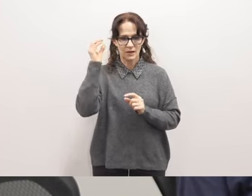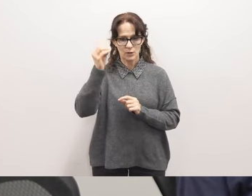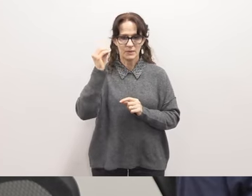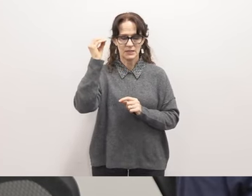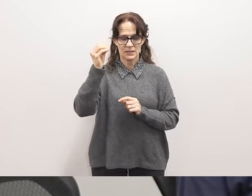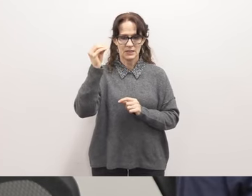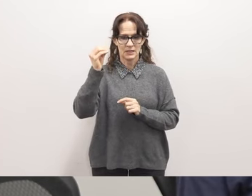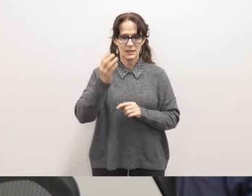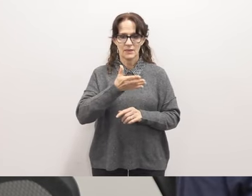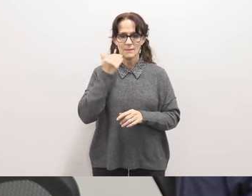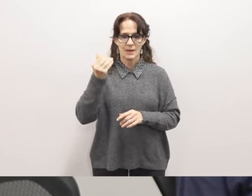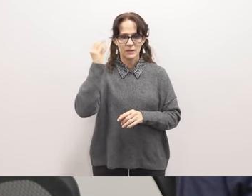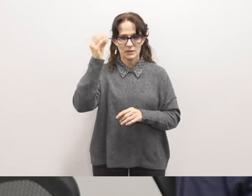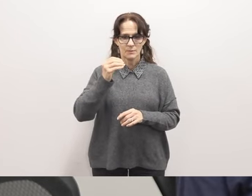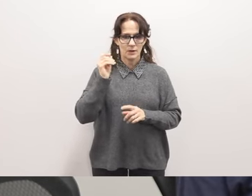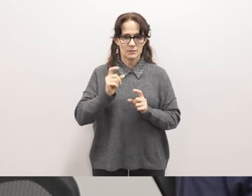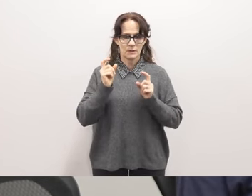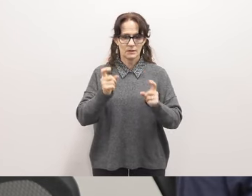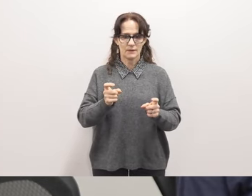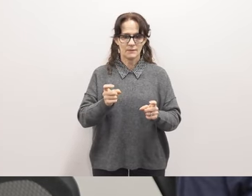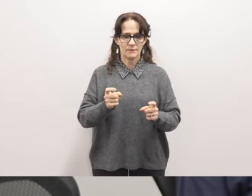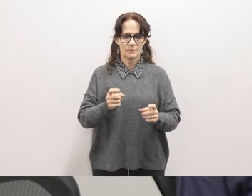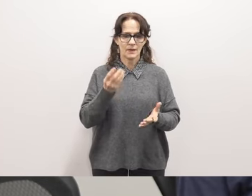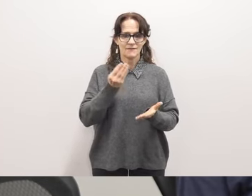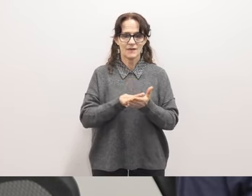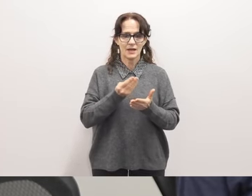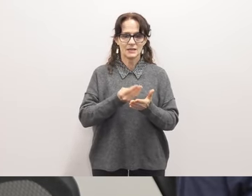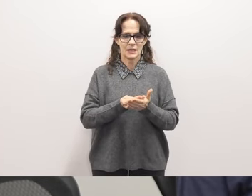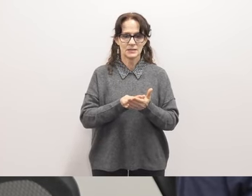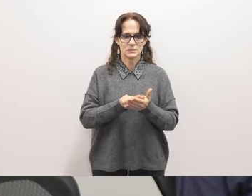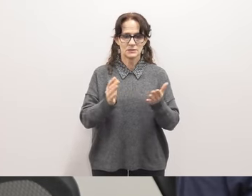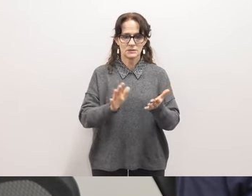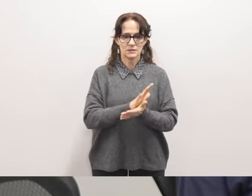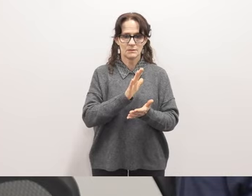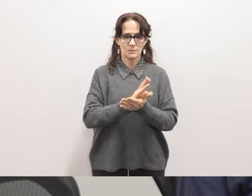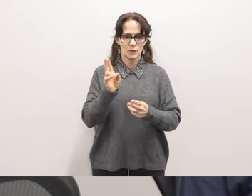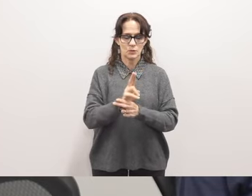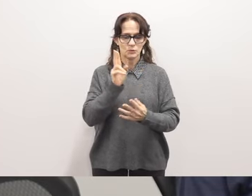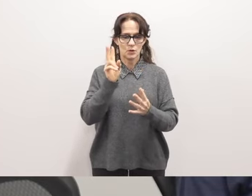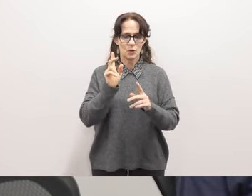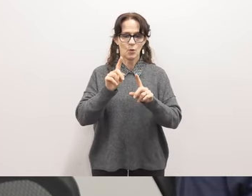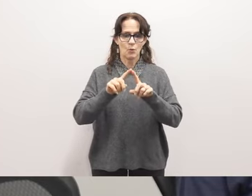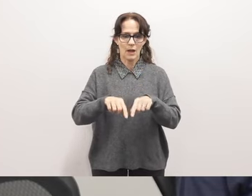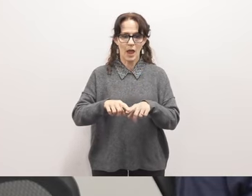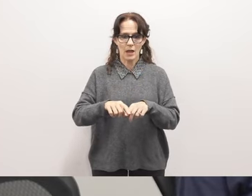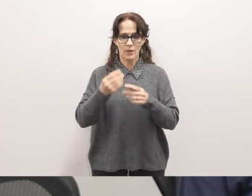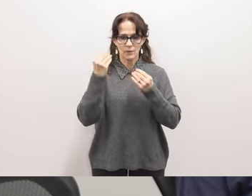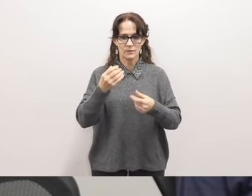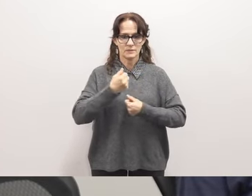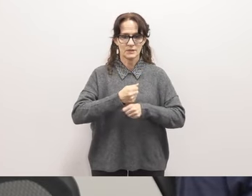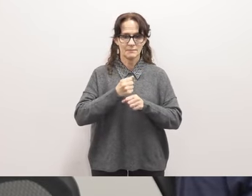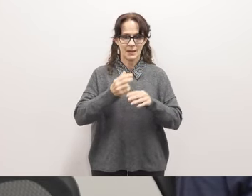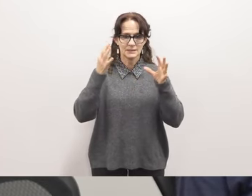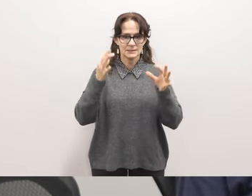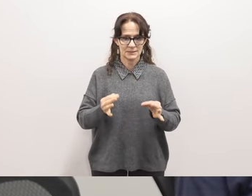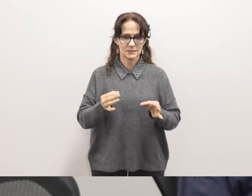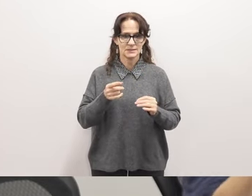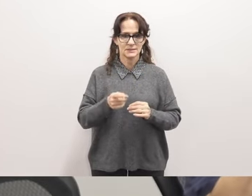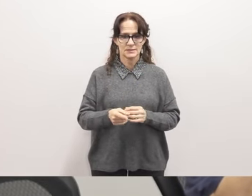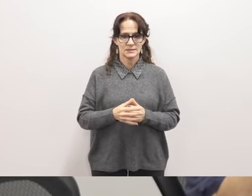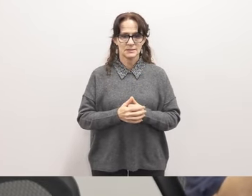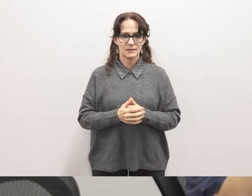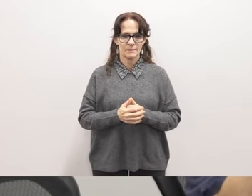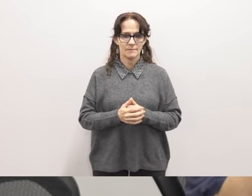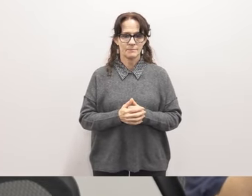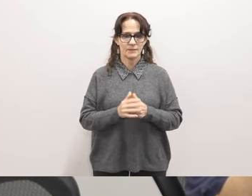best opinion we can render that means that a financial statement user can rely on the information to make decisions um and so